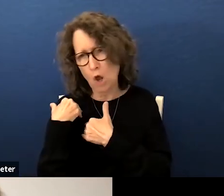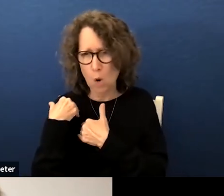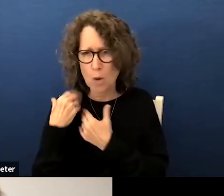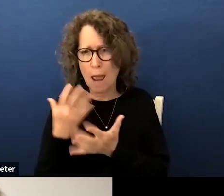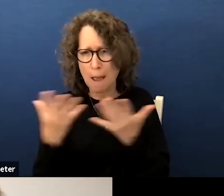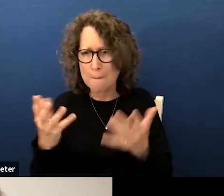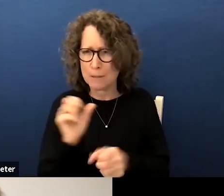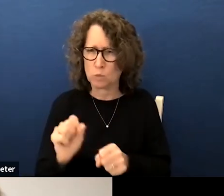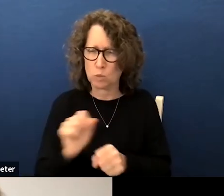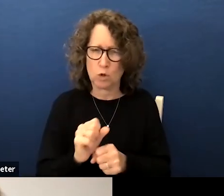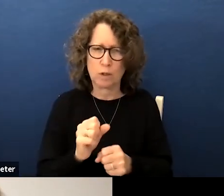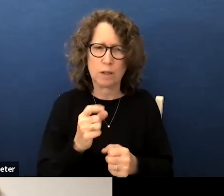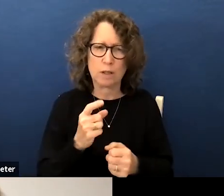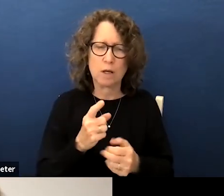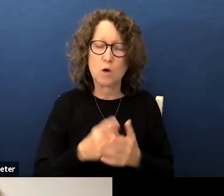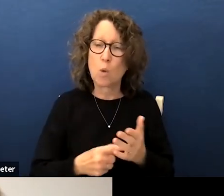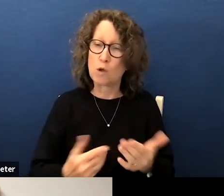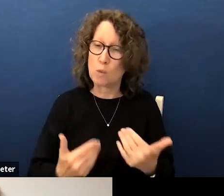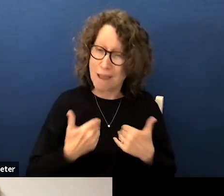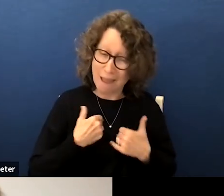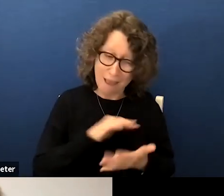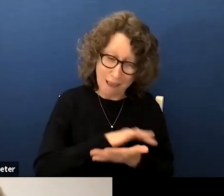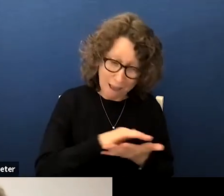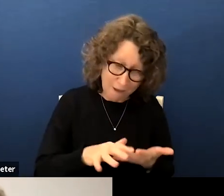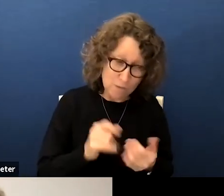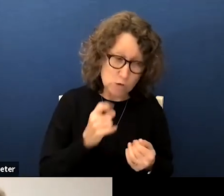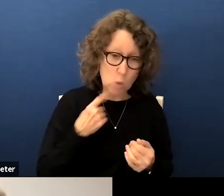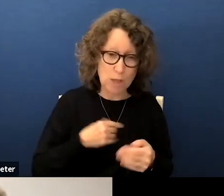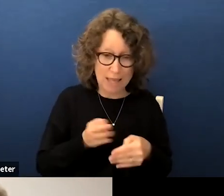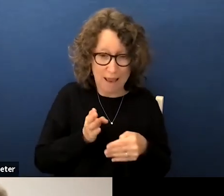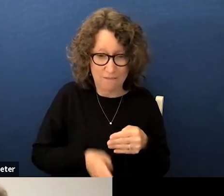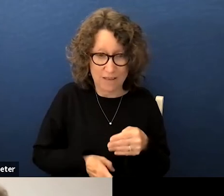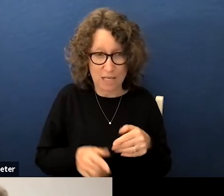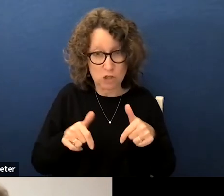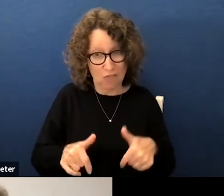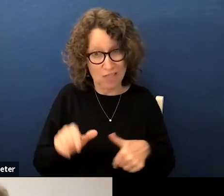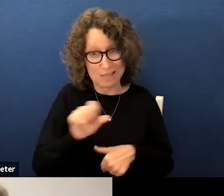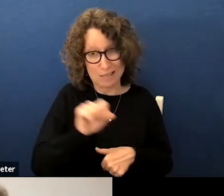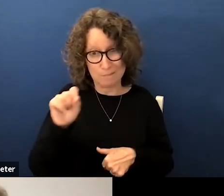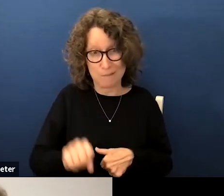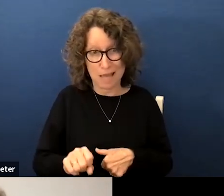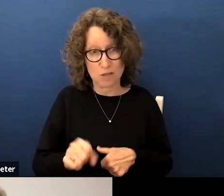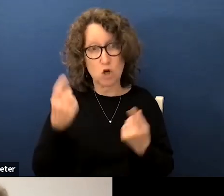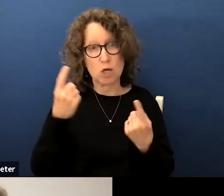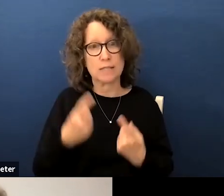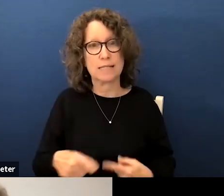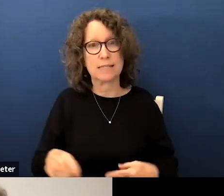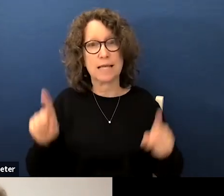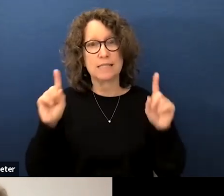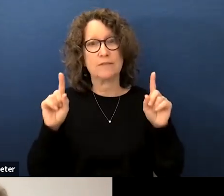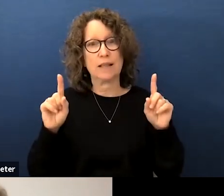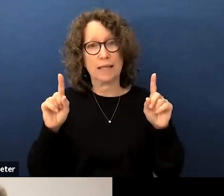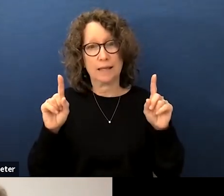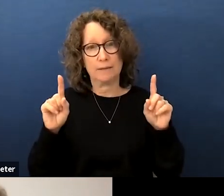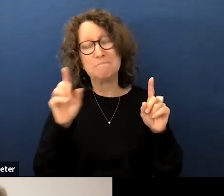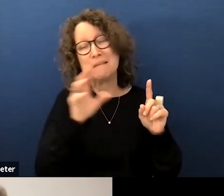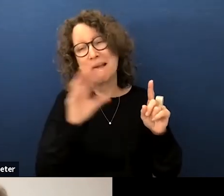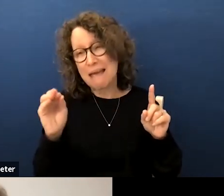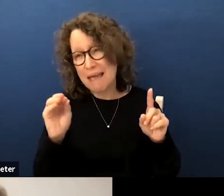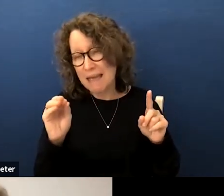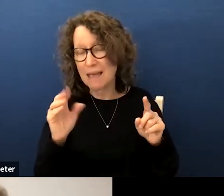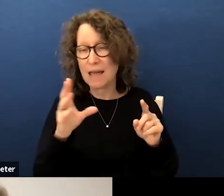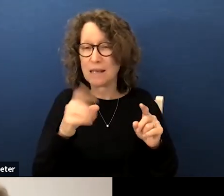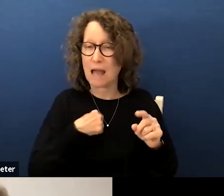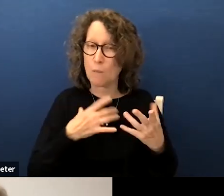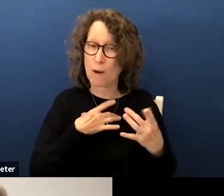about what you have so that we can finish at least this semester successfully and what I